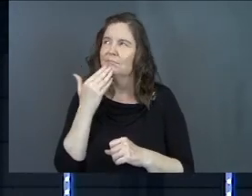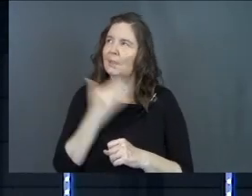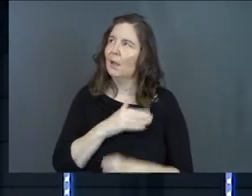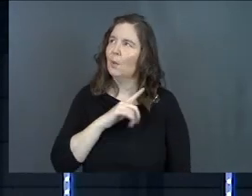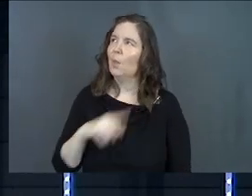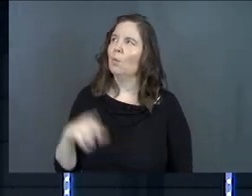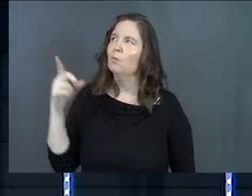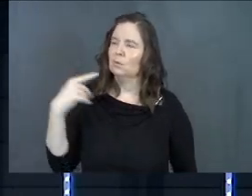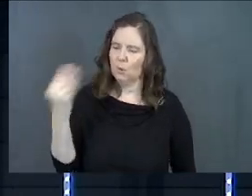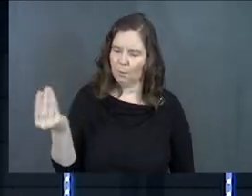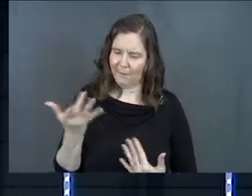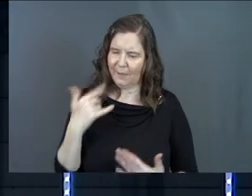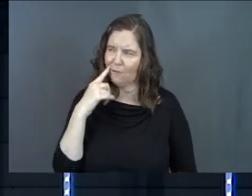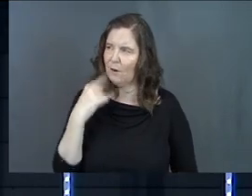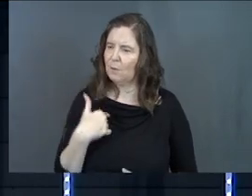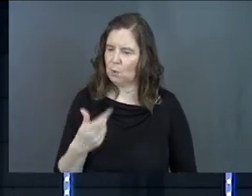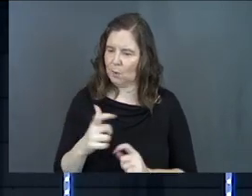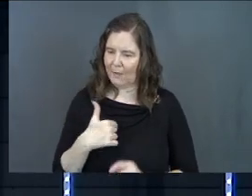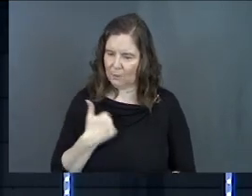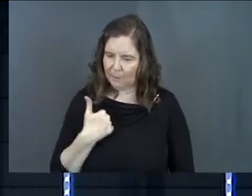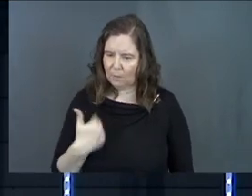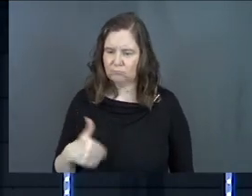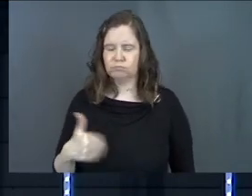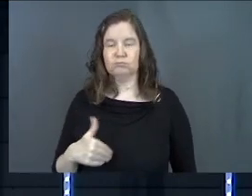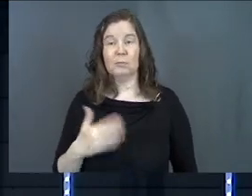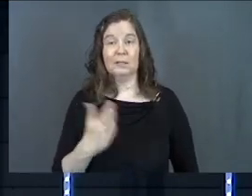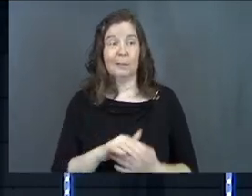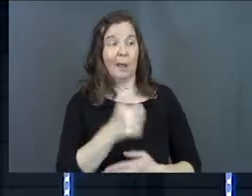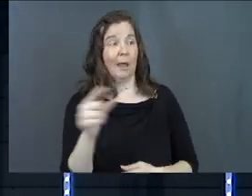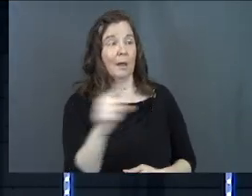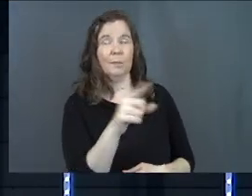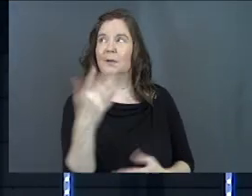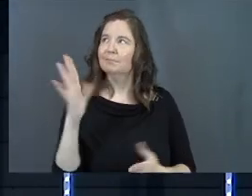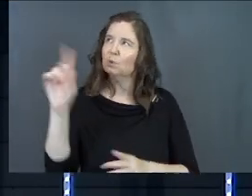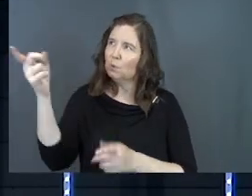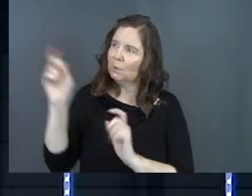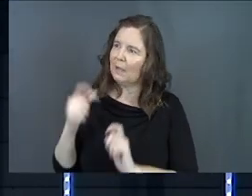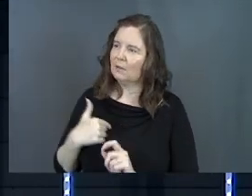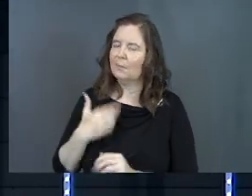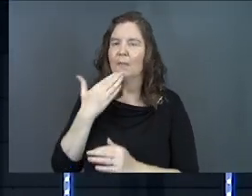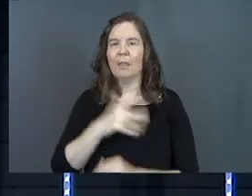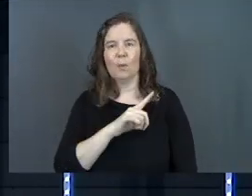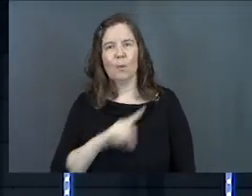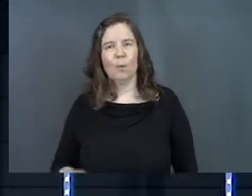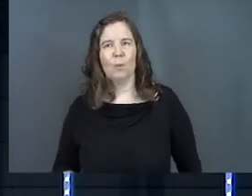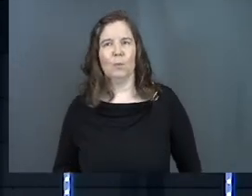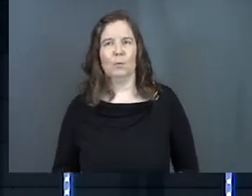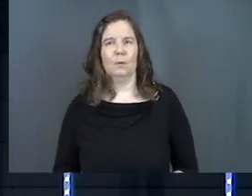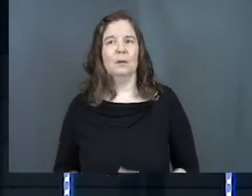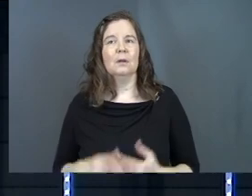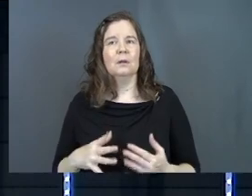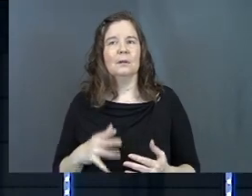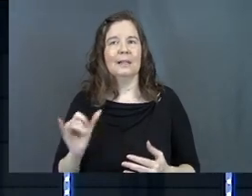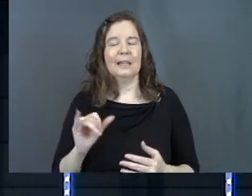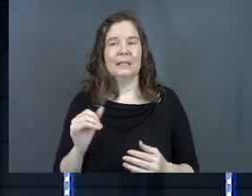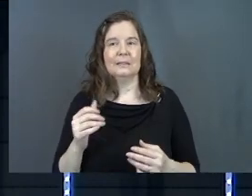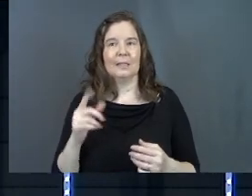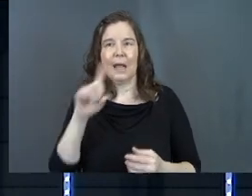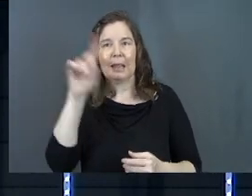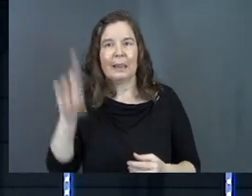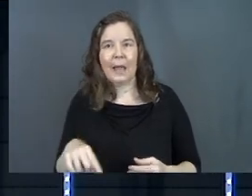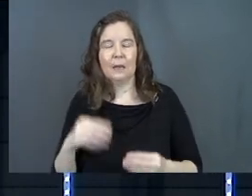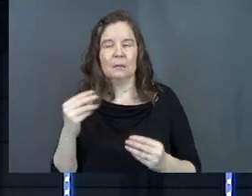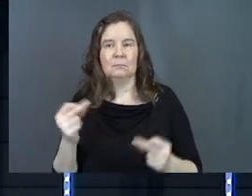Thank you, Lord. You provided that for me. You gave that to me. It could have been somebody else, but you gave that to me. Thank you, Lord. It's just like